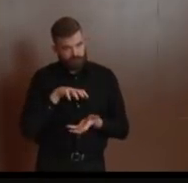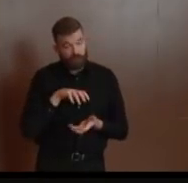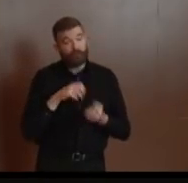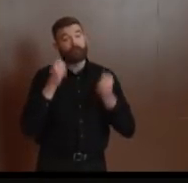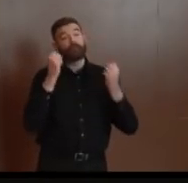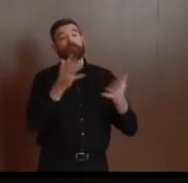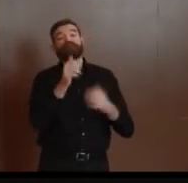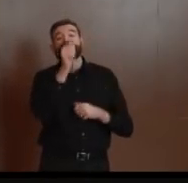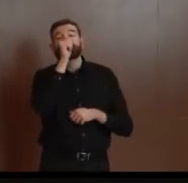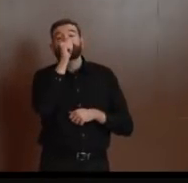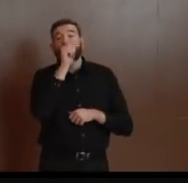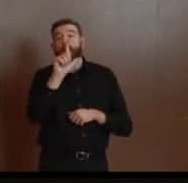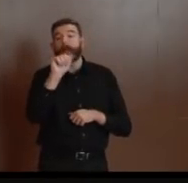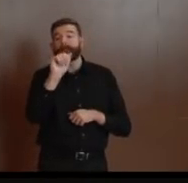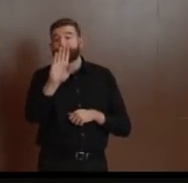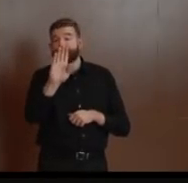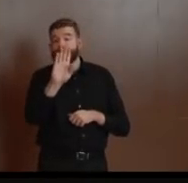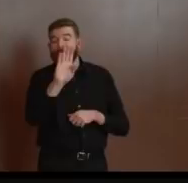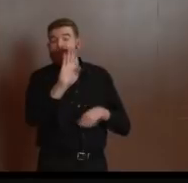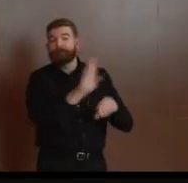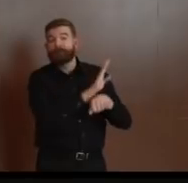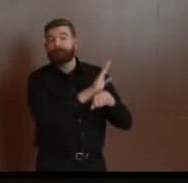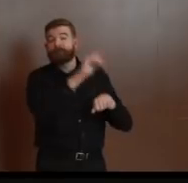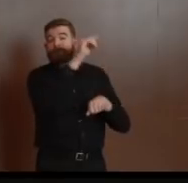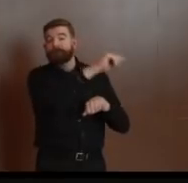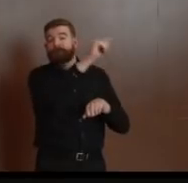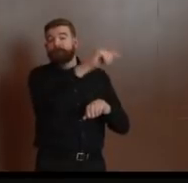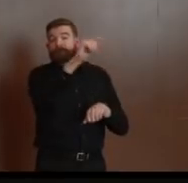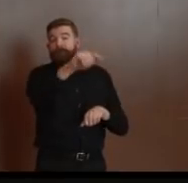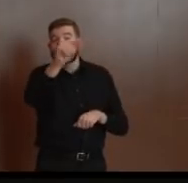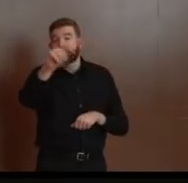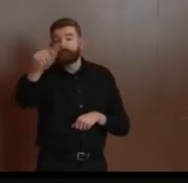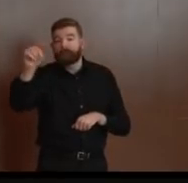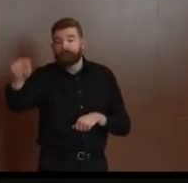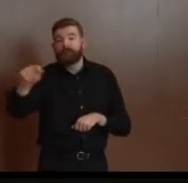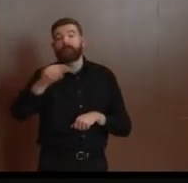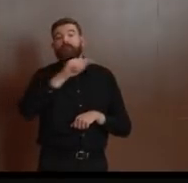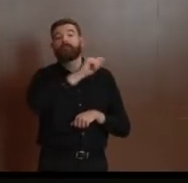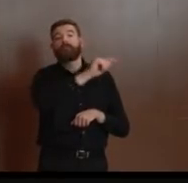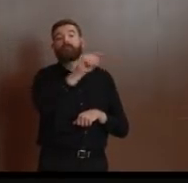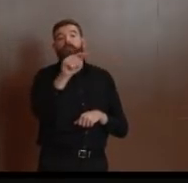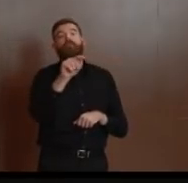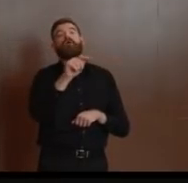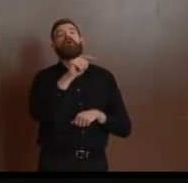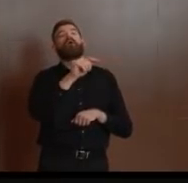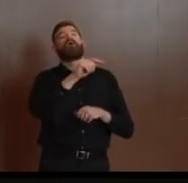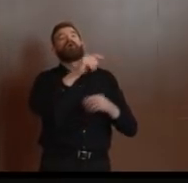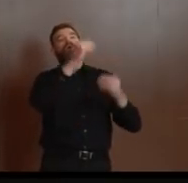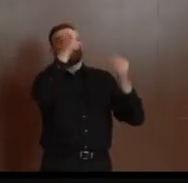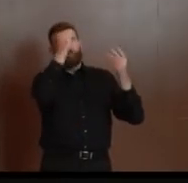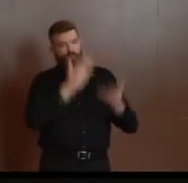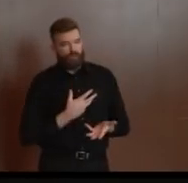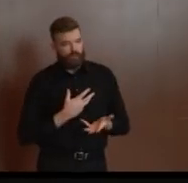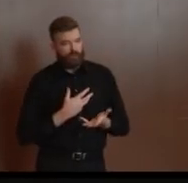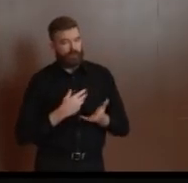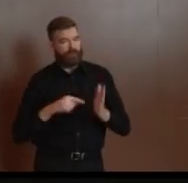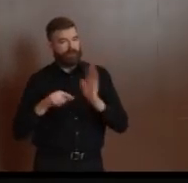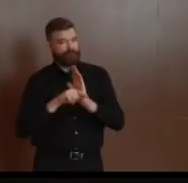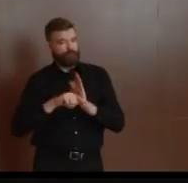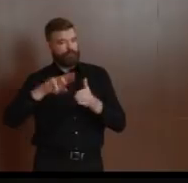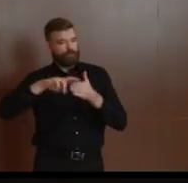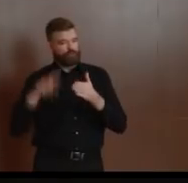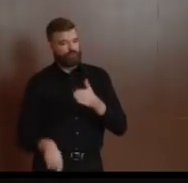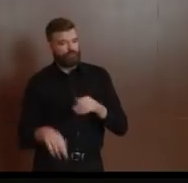volume commercial laboratories have also been providing the negative results. We have over 60 commercial